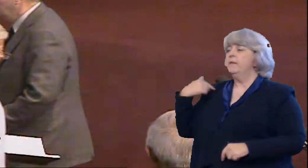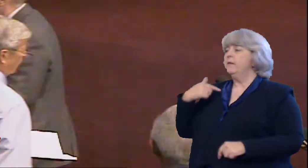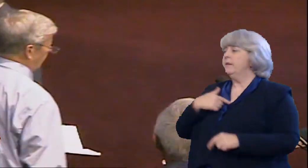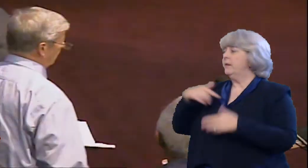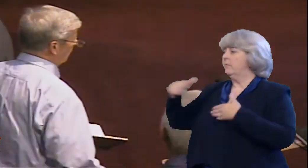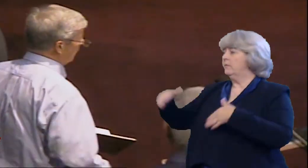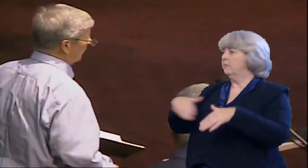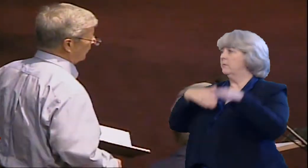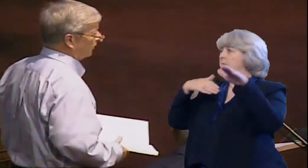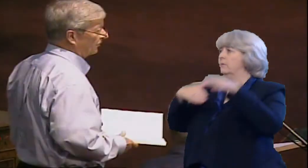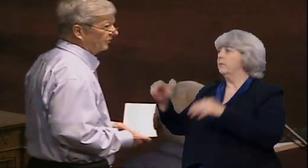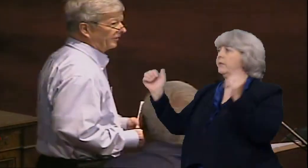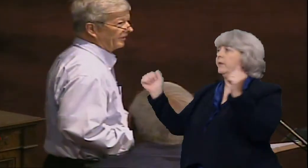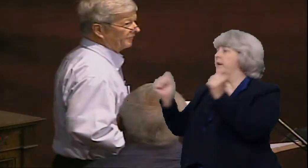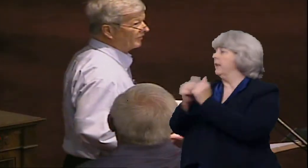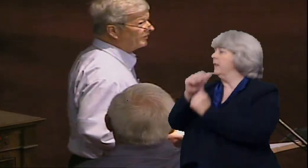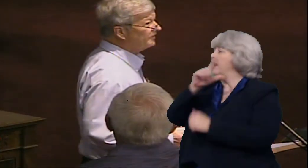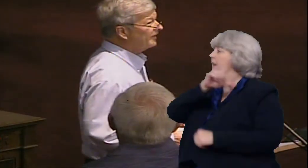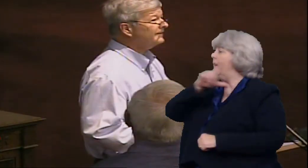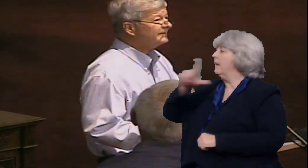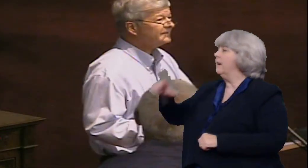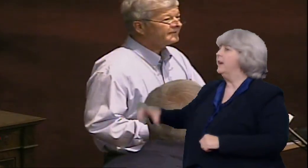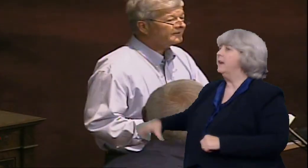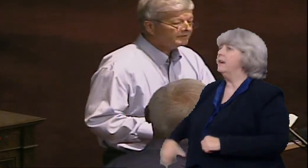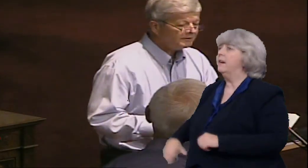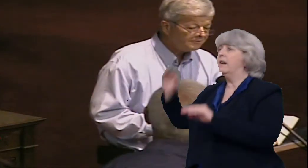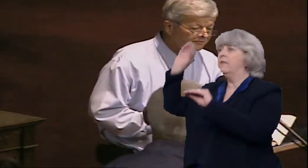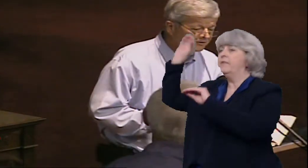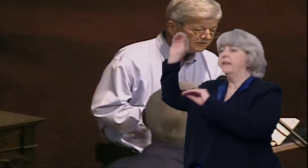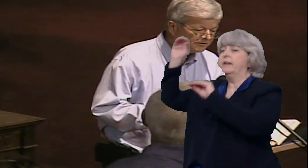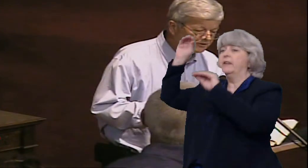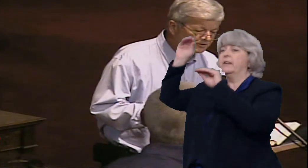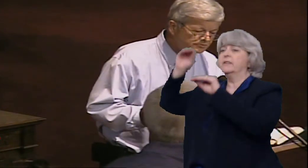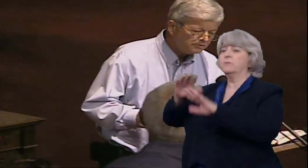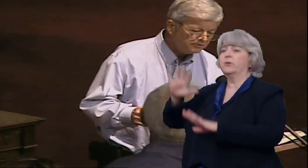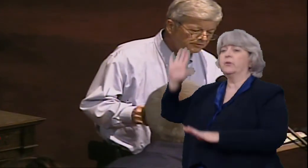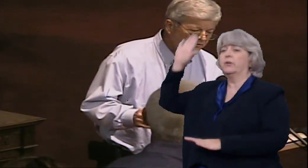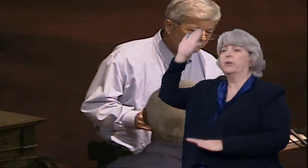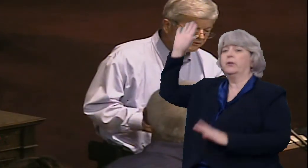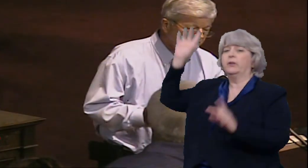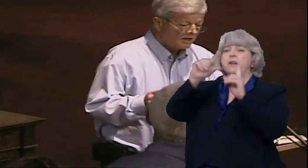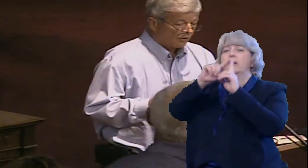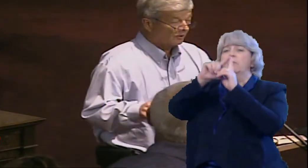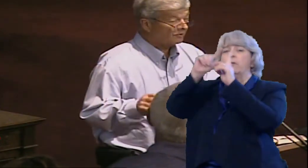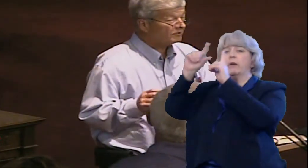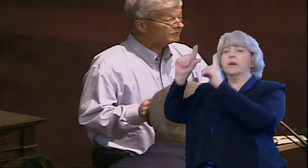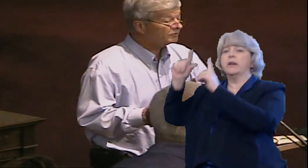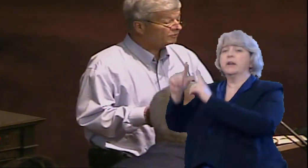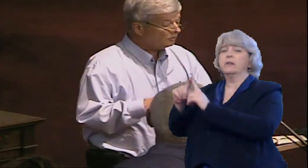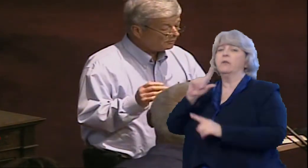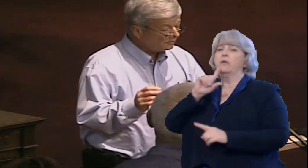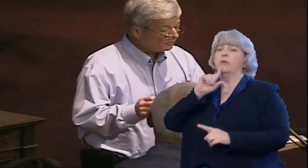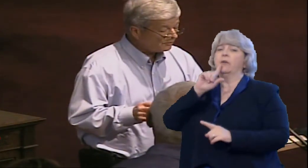the Lord in the light of His Word, what a glory